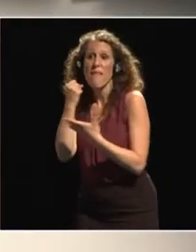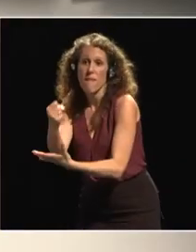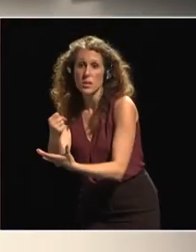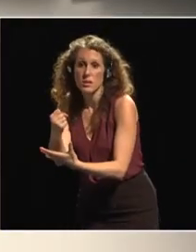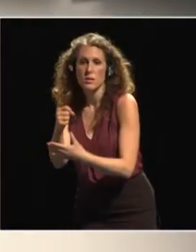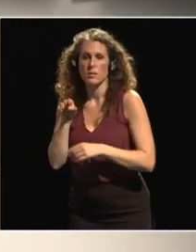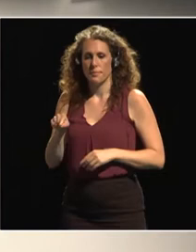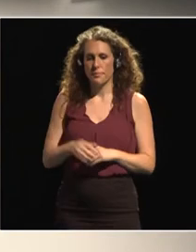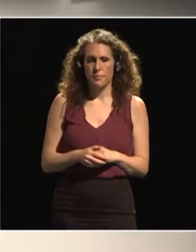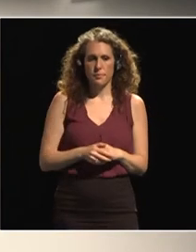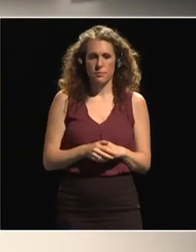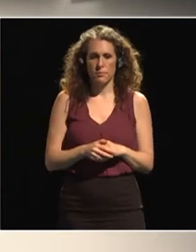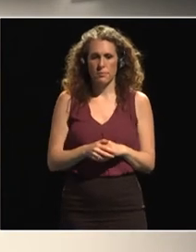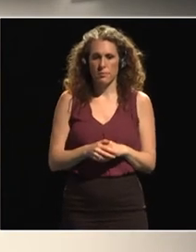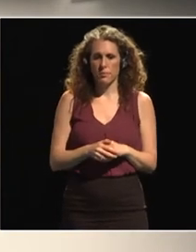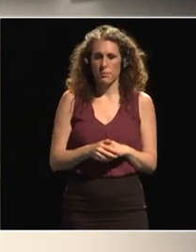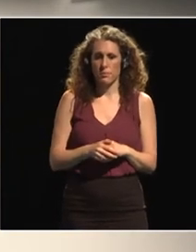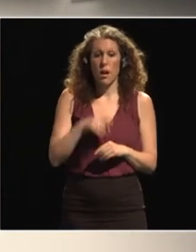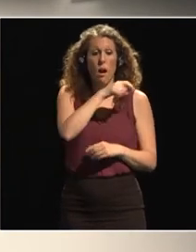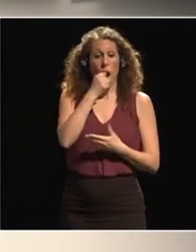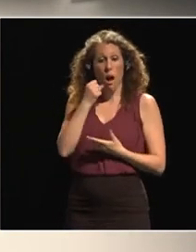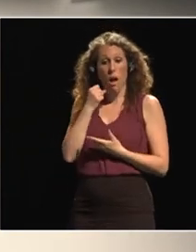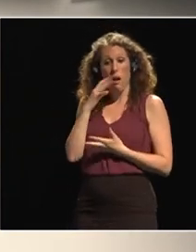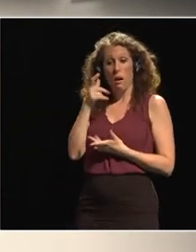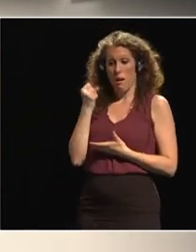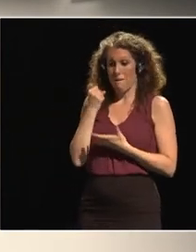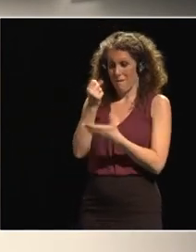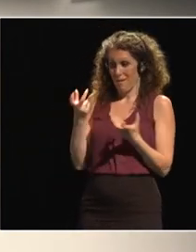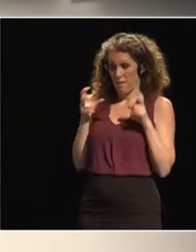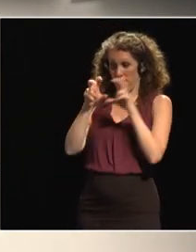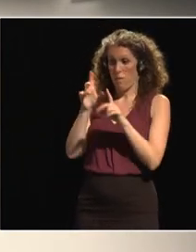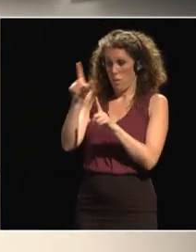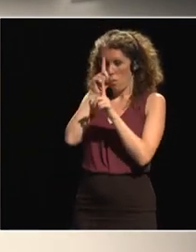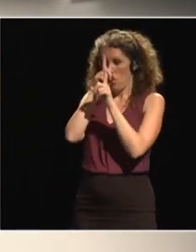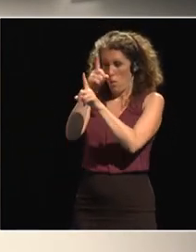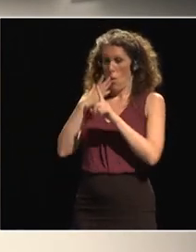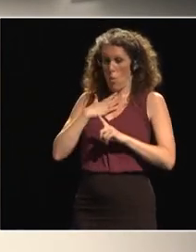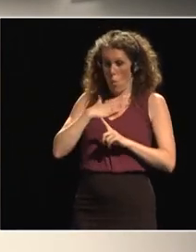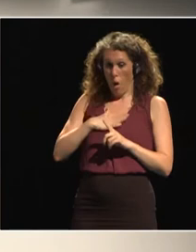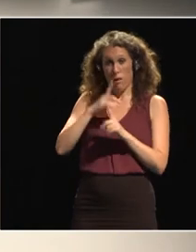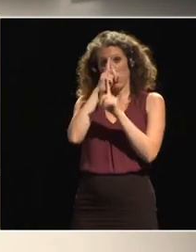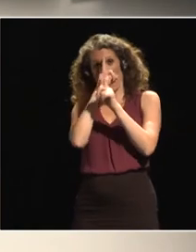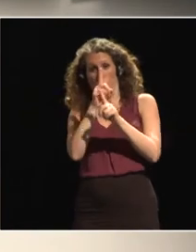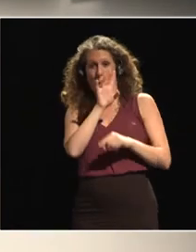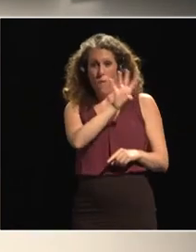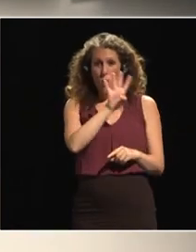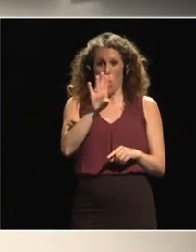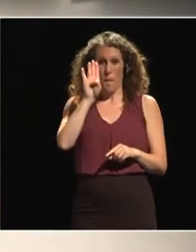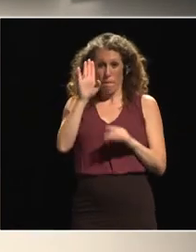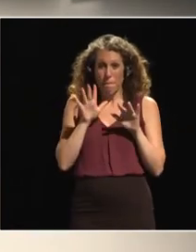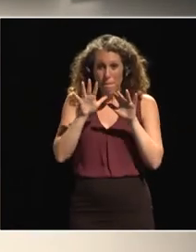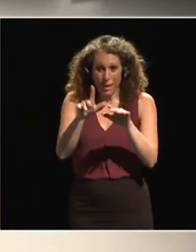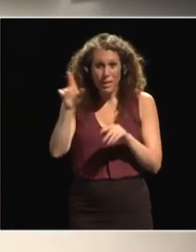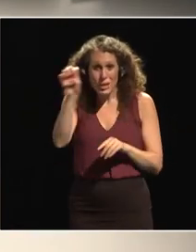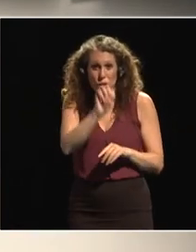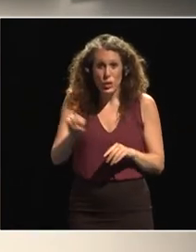The external investment plan expects to mobilize huge investment at least 44 billion euro of investment in